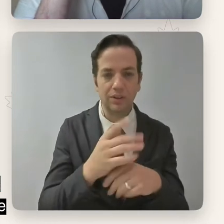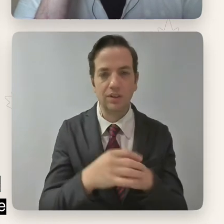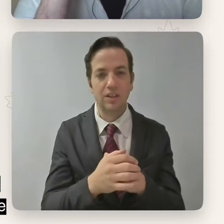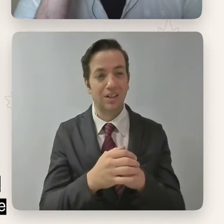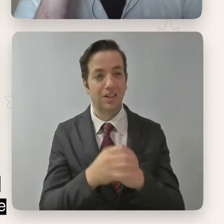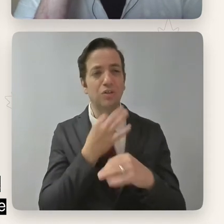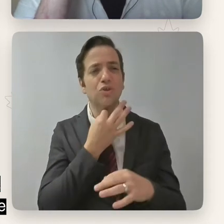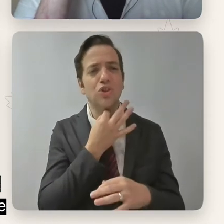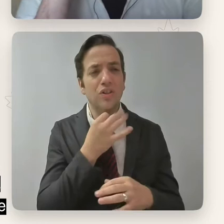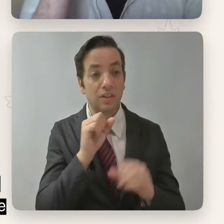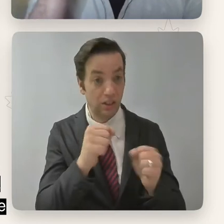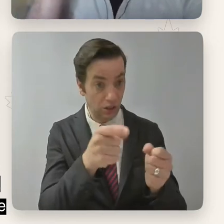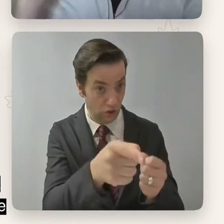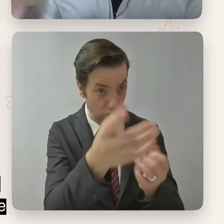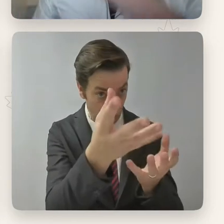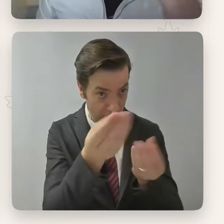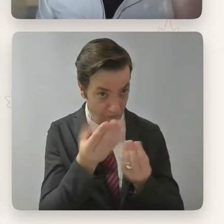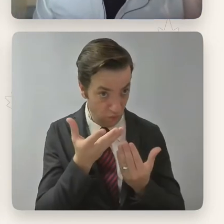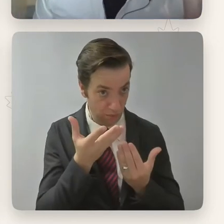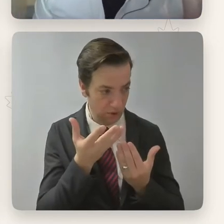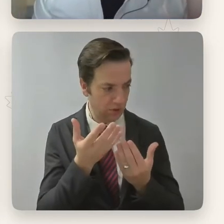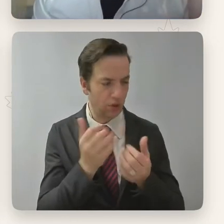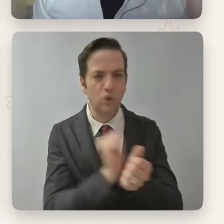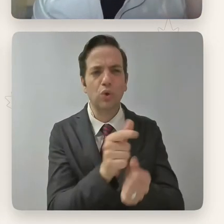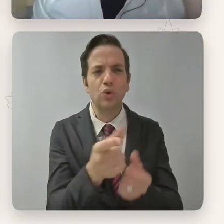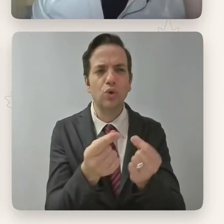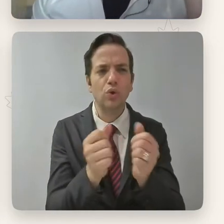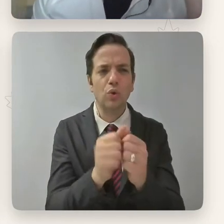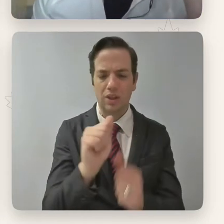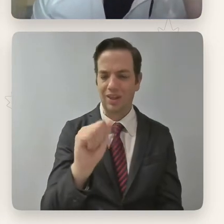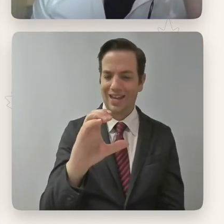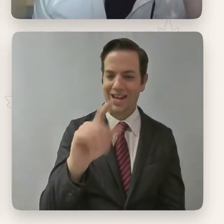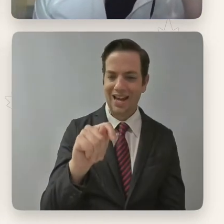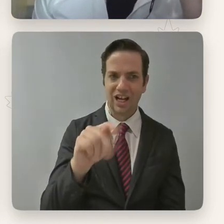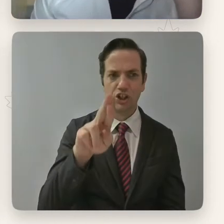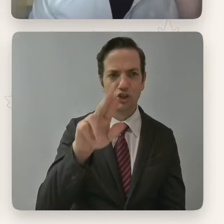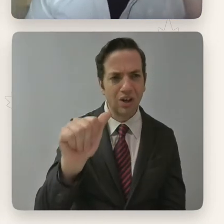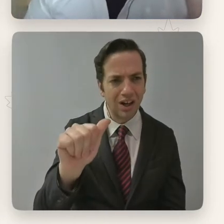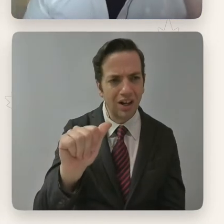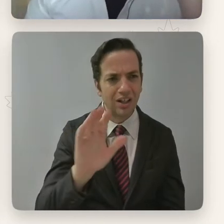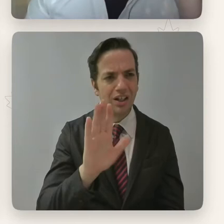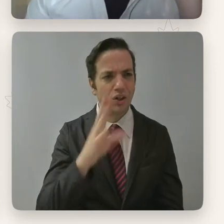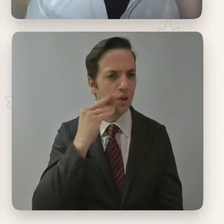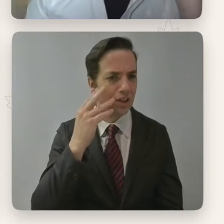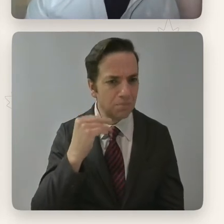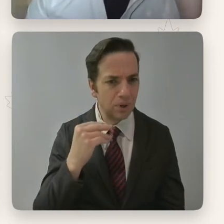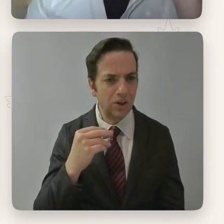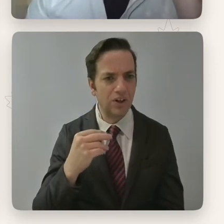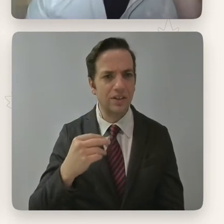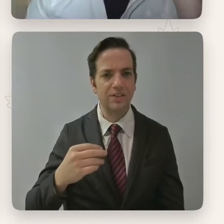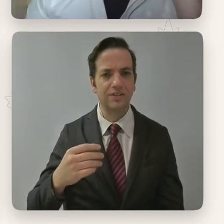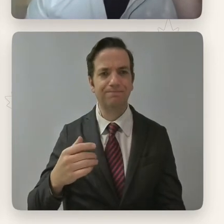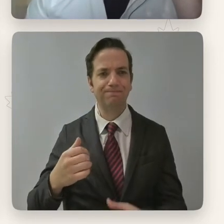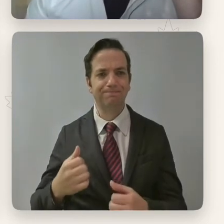with Actra and, and also what it's been like fighting for accessibility behind the scenes at the same time as you're also working as an actor to create